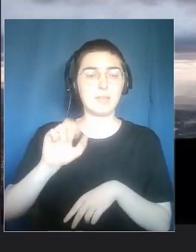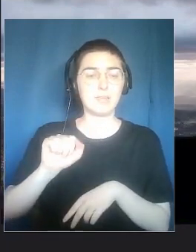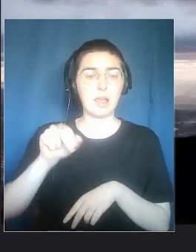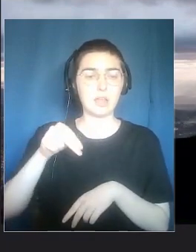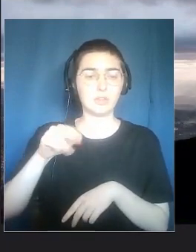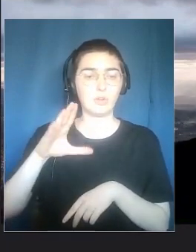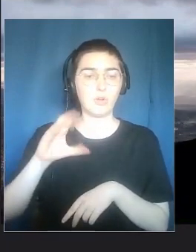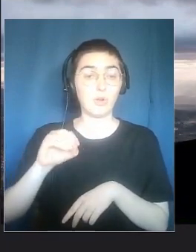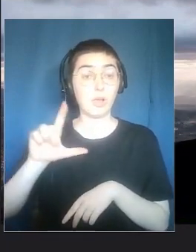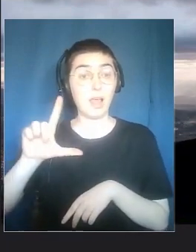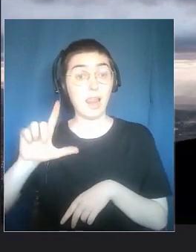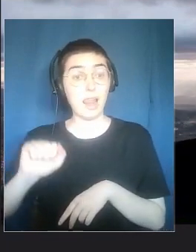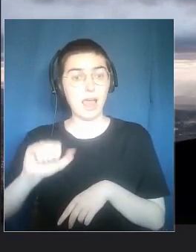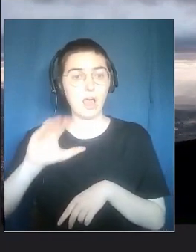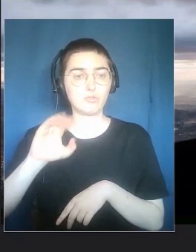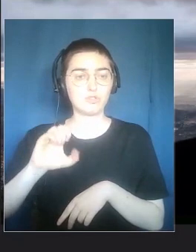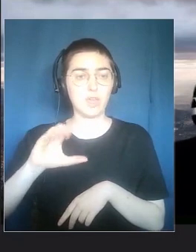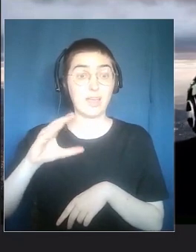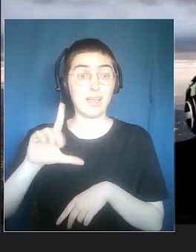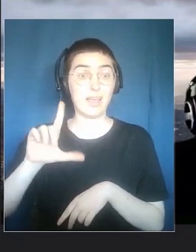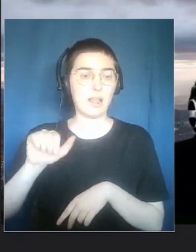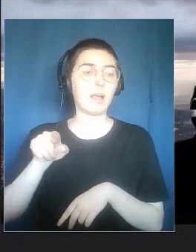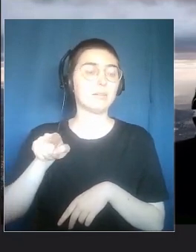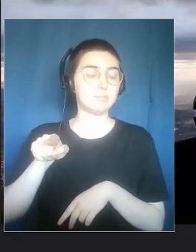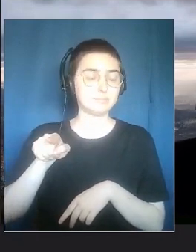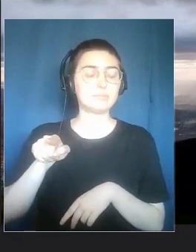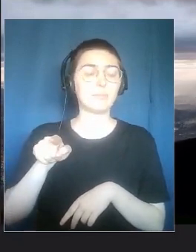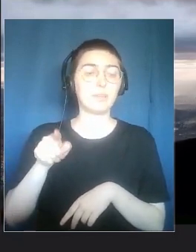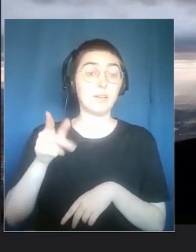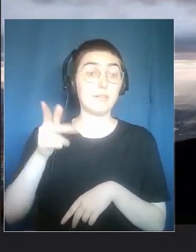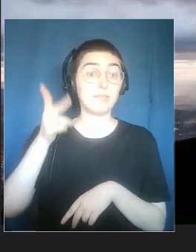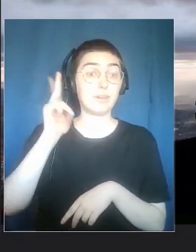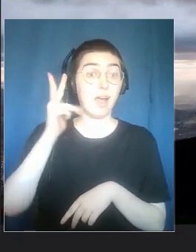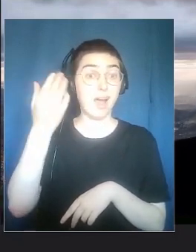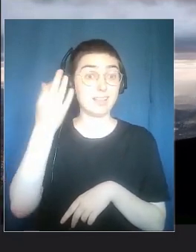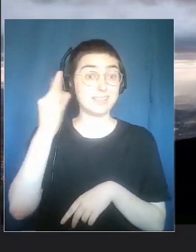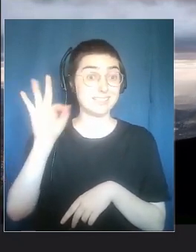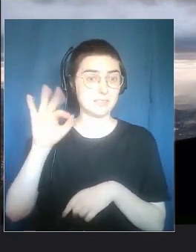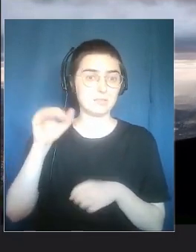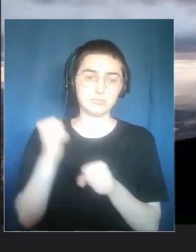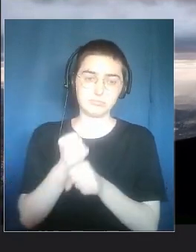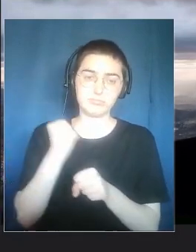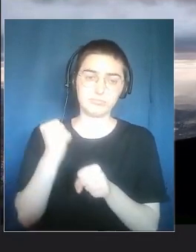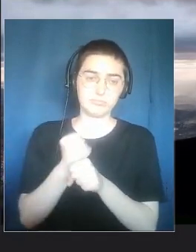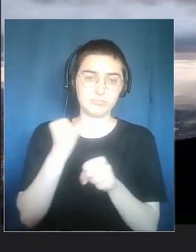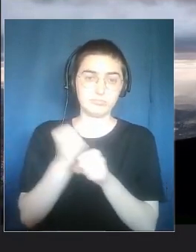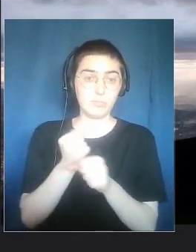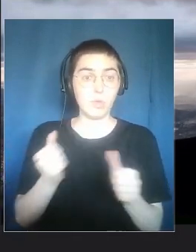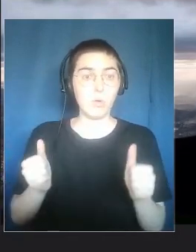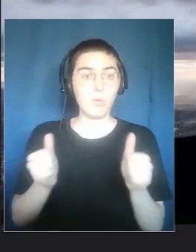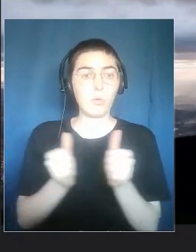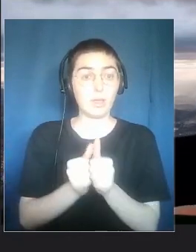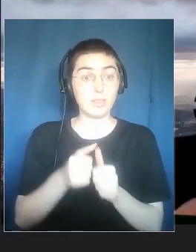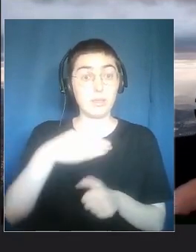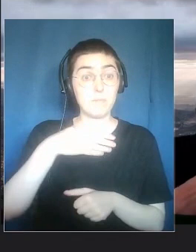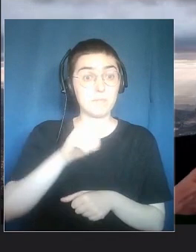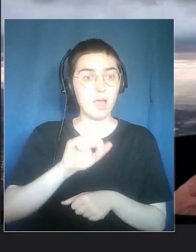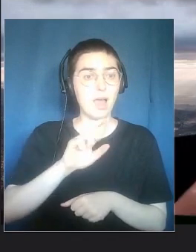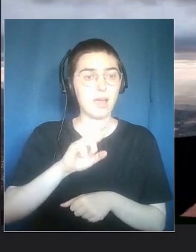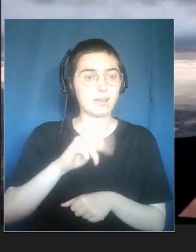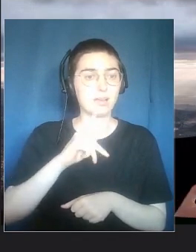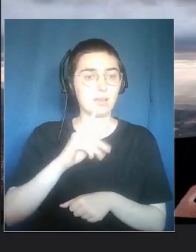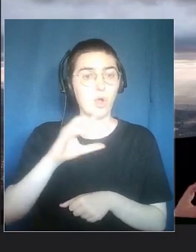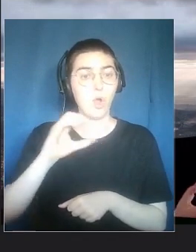an anthropologist who worked a lot in France with Marc Clouget. Franco